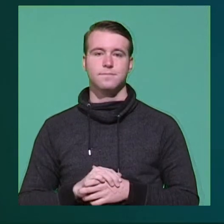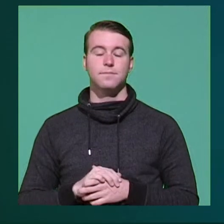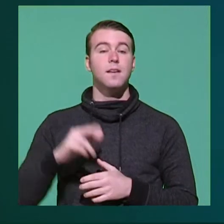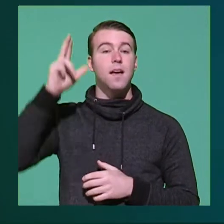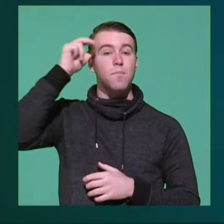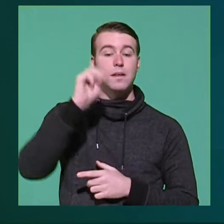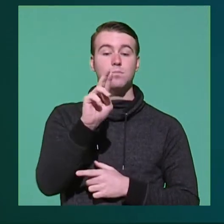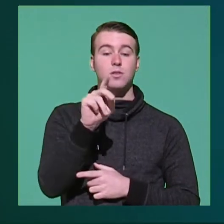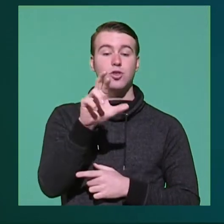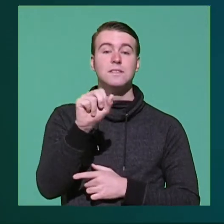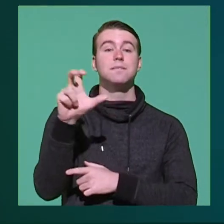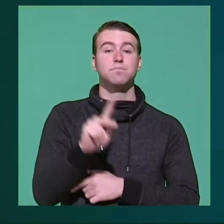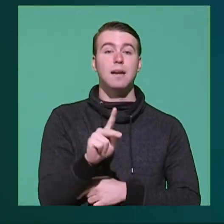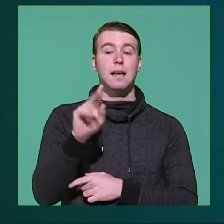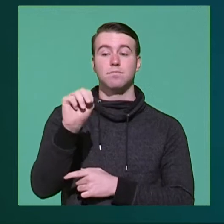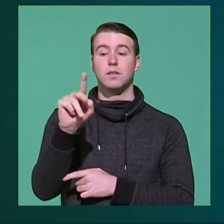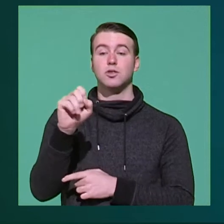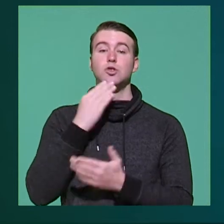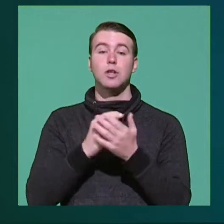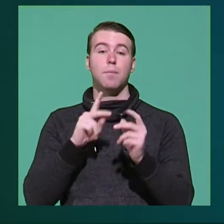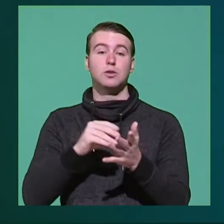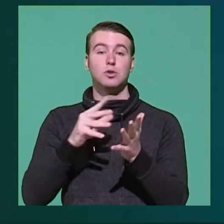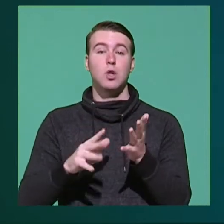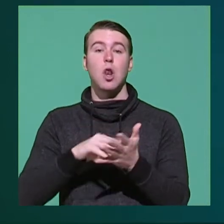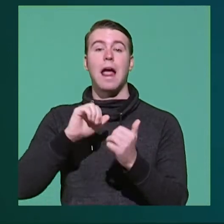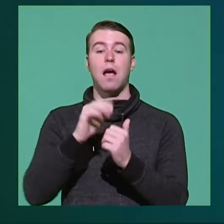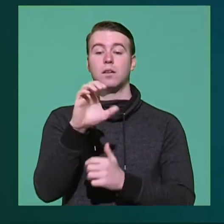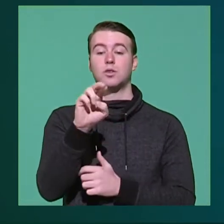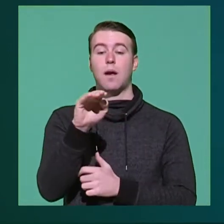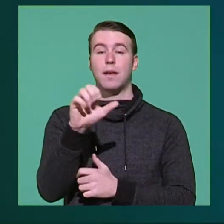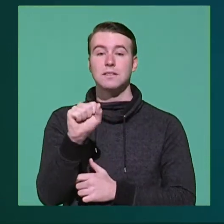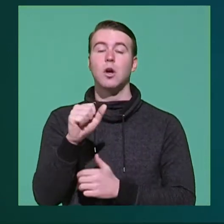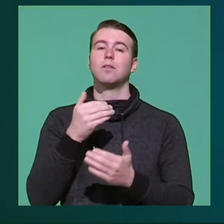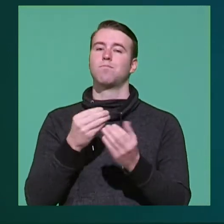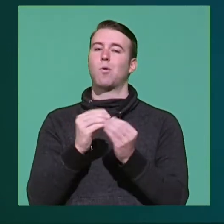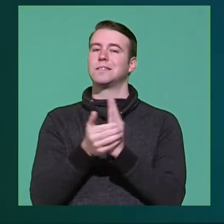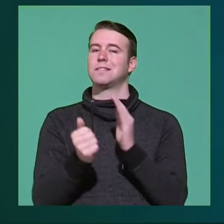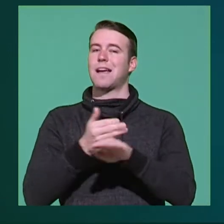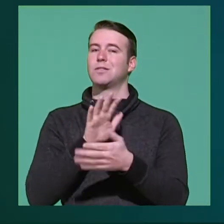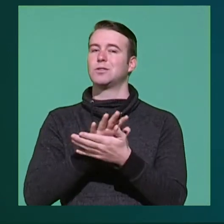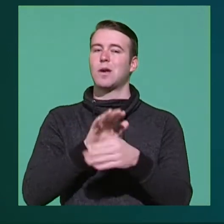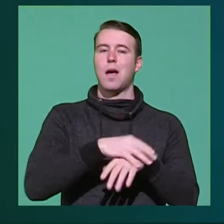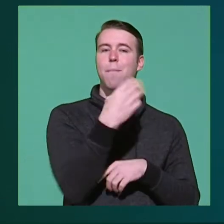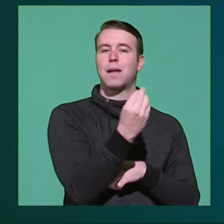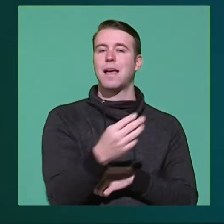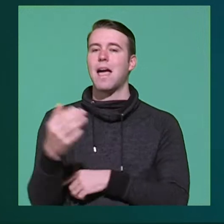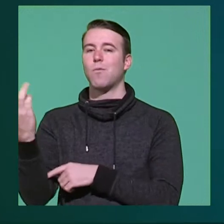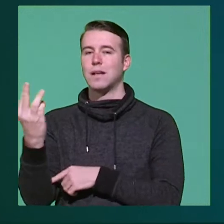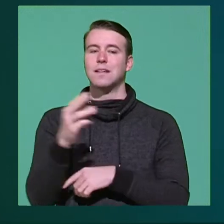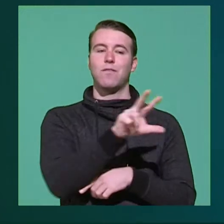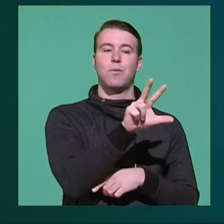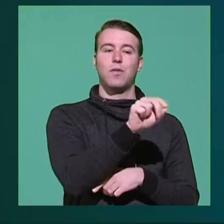Mustang Mothers is back. Mothers is an opportunity for students to learn how to make ceramics or continue gaining skills after school on Mondays and Wednesdays